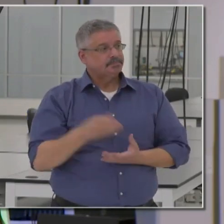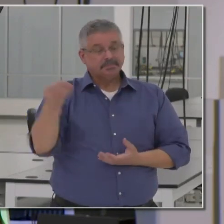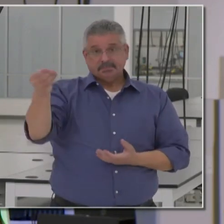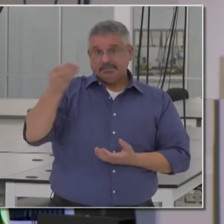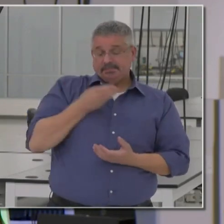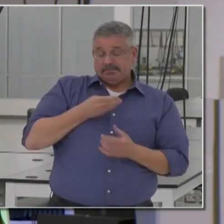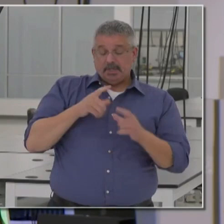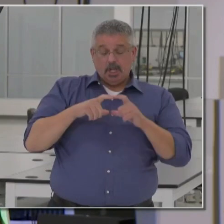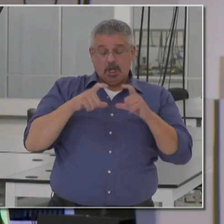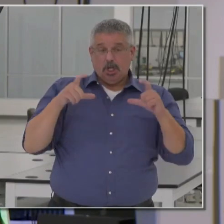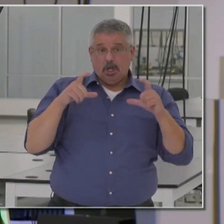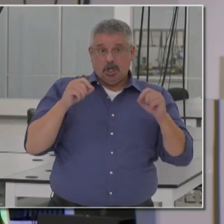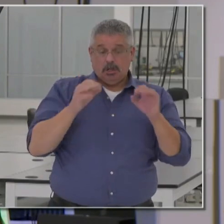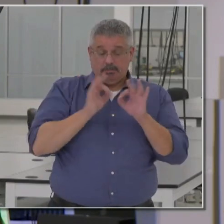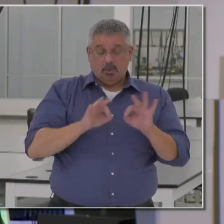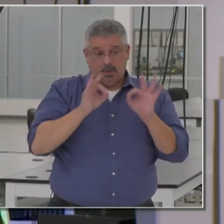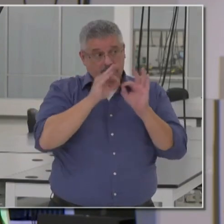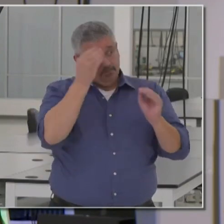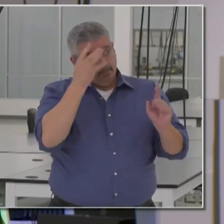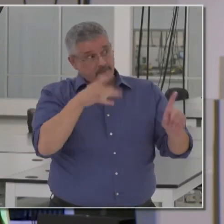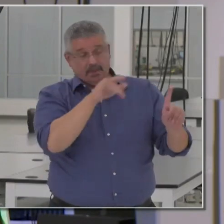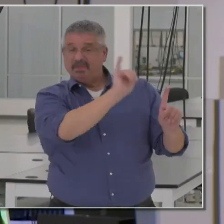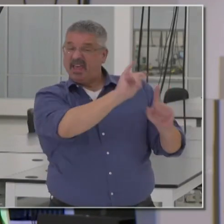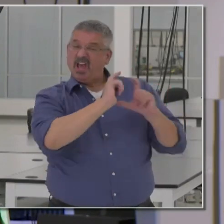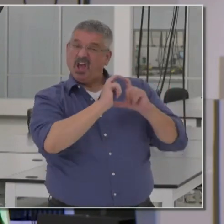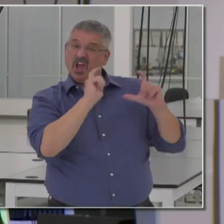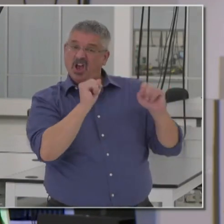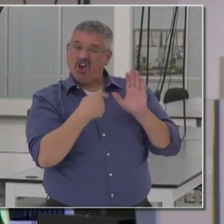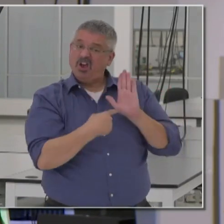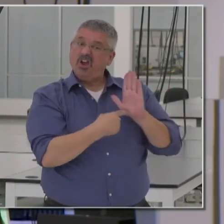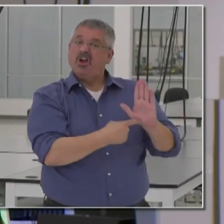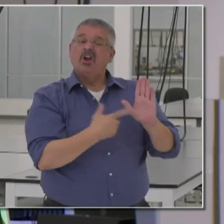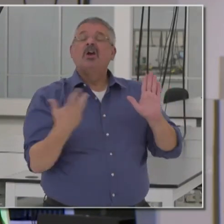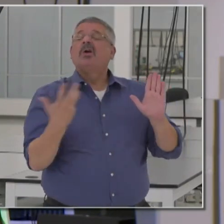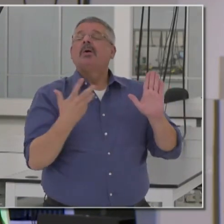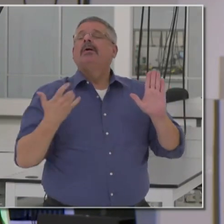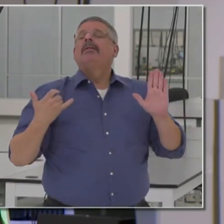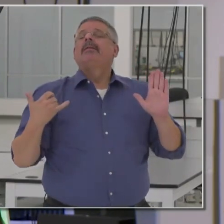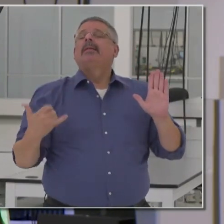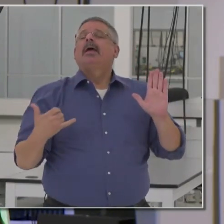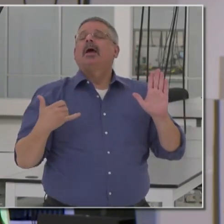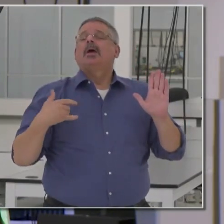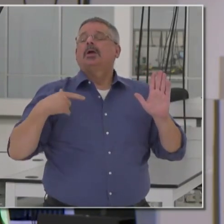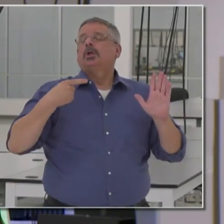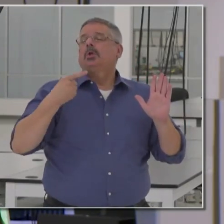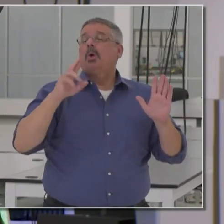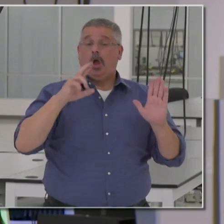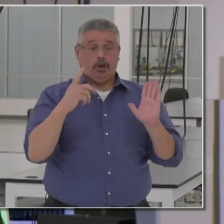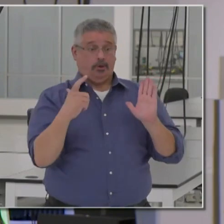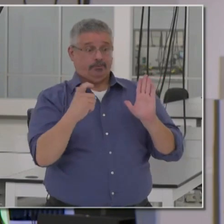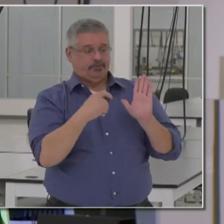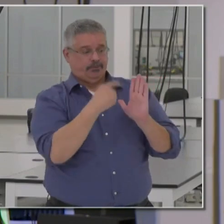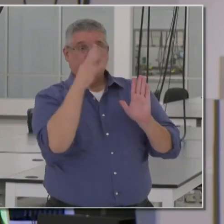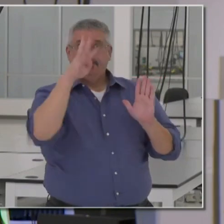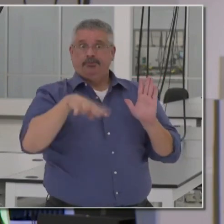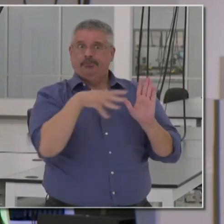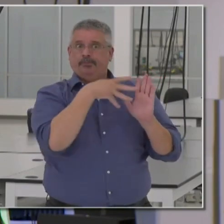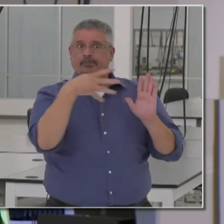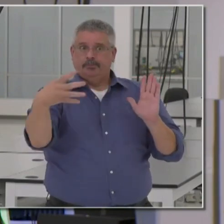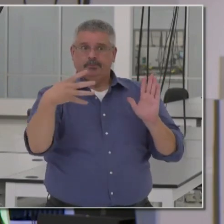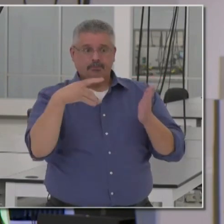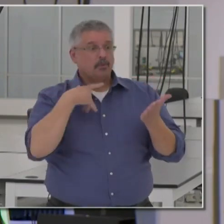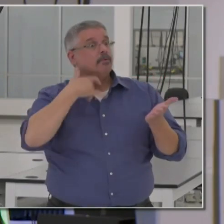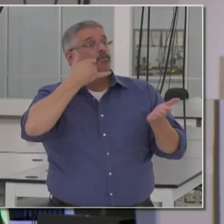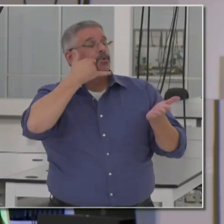given a card about important information on that card, uh, is now a QR code that goes right to my cell phone,